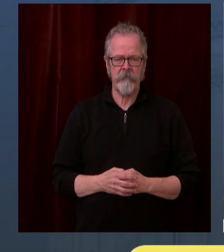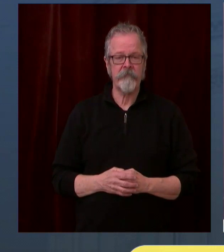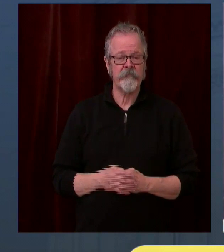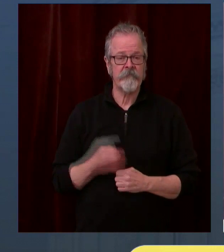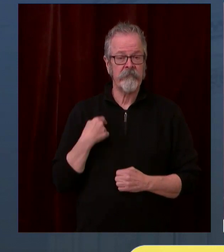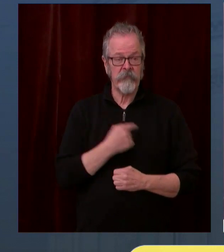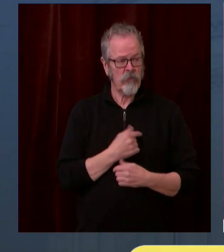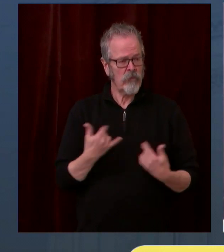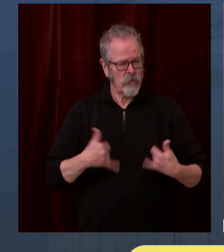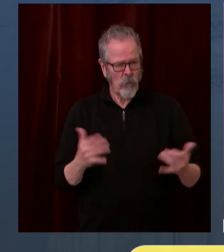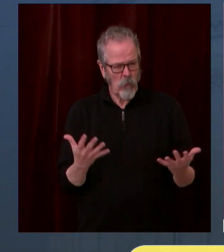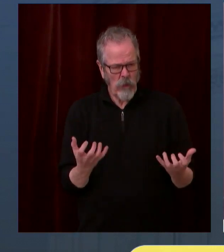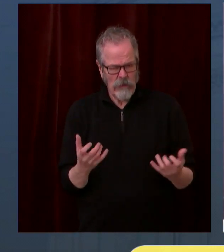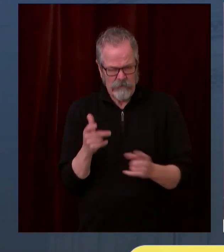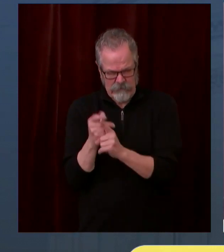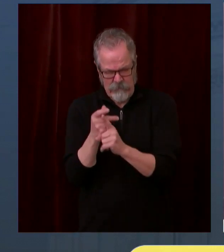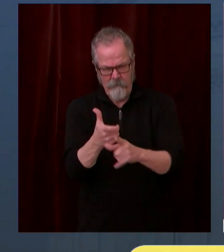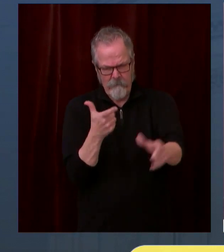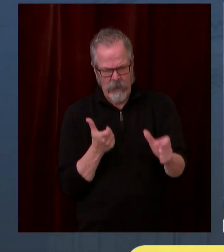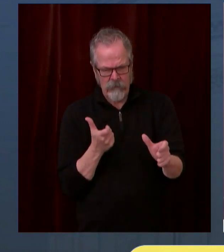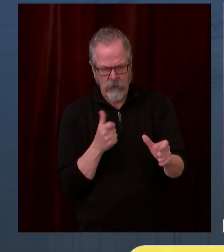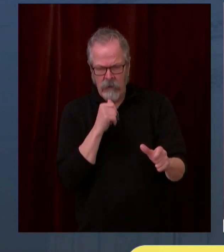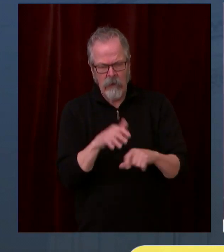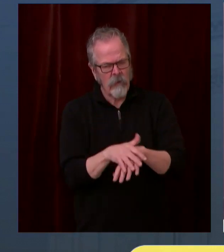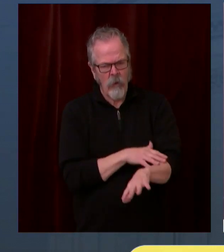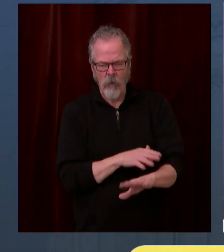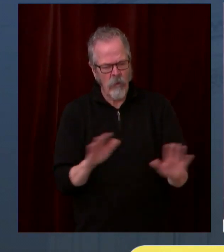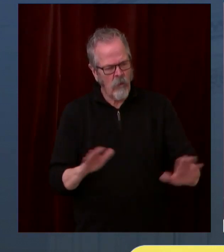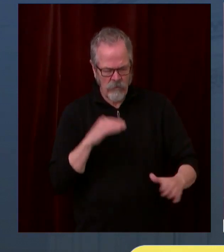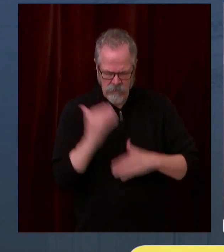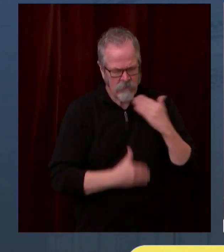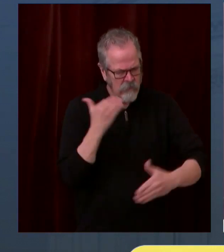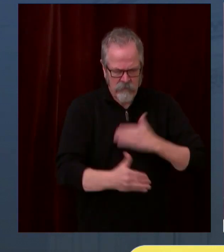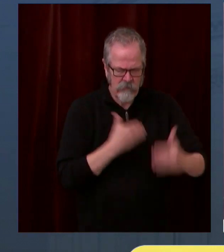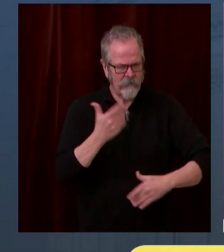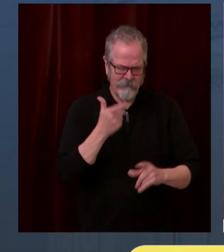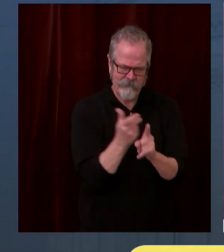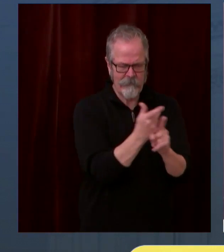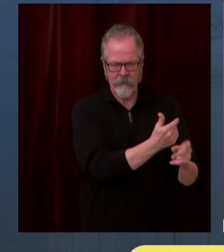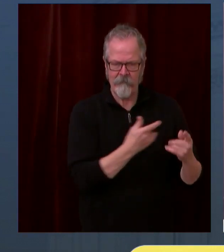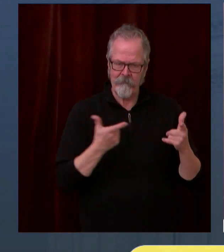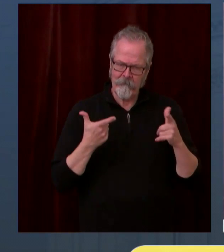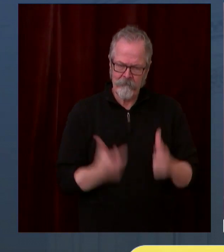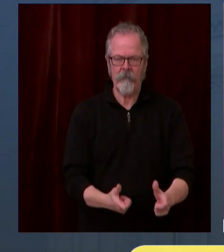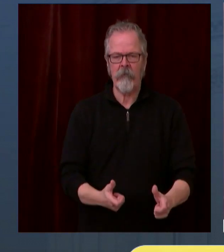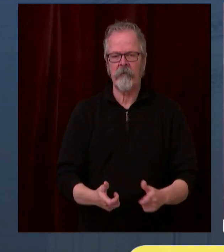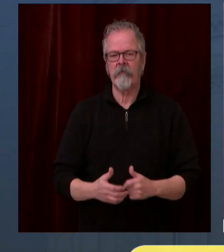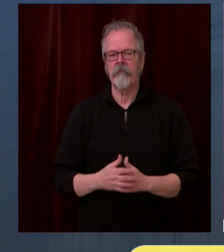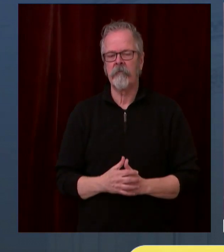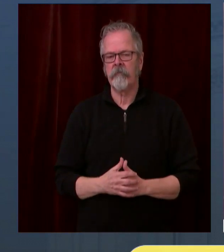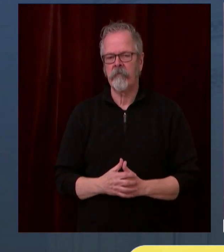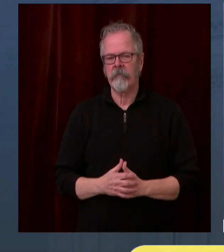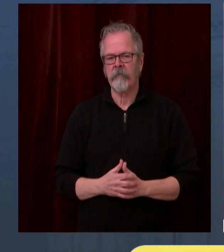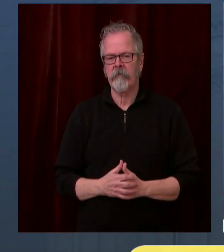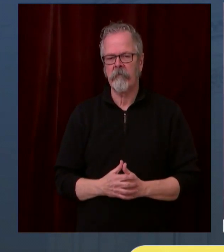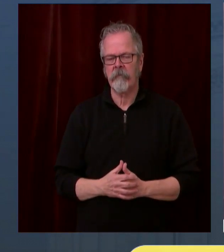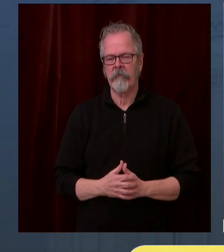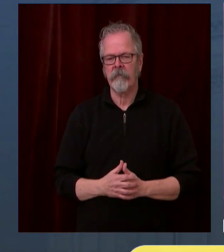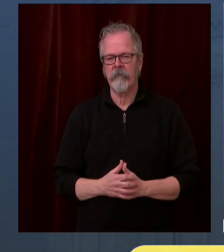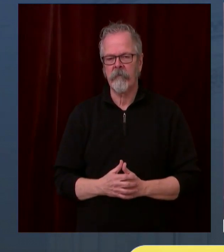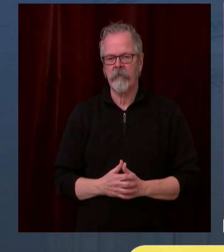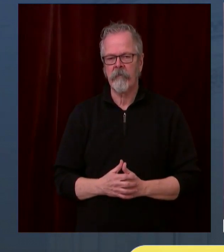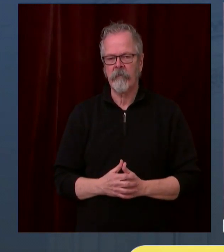care sector to other Washingtonians. The good news is that as of January 16th,